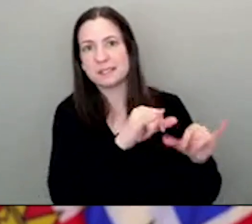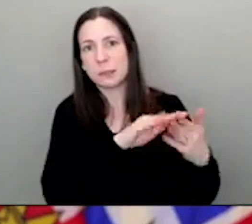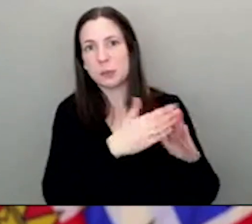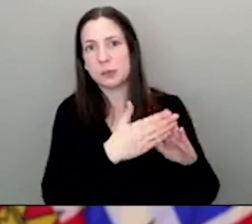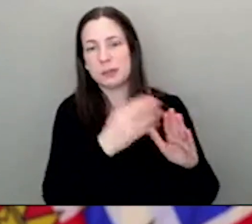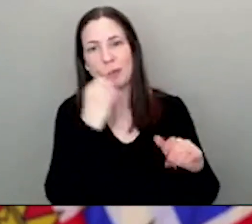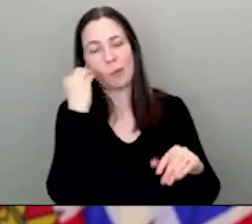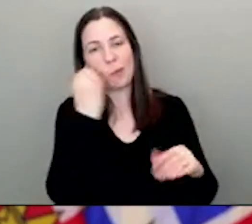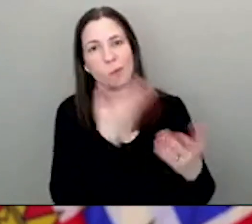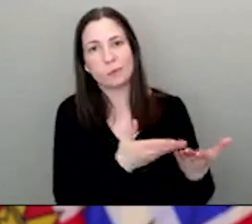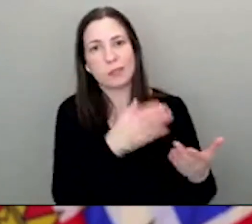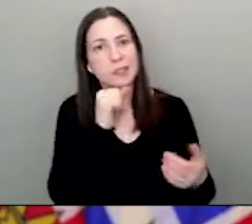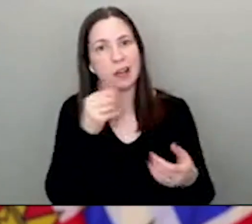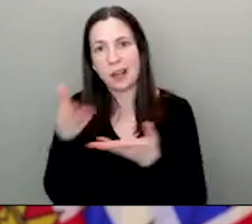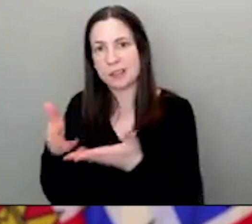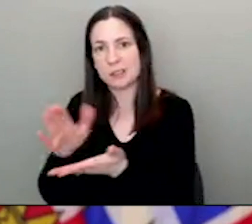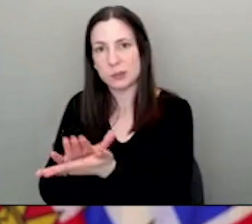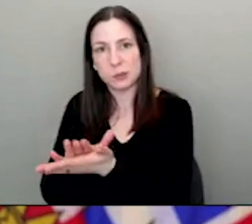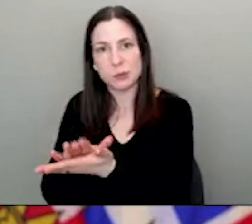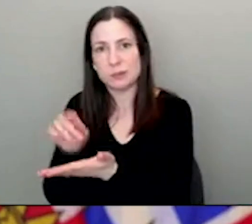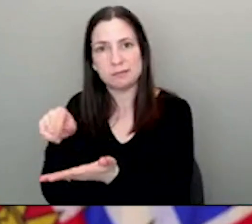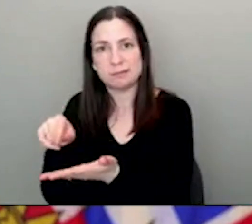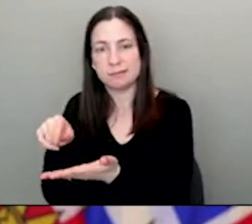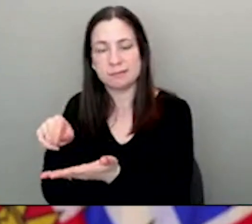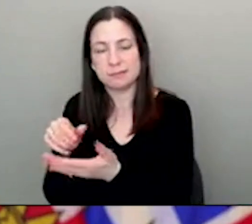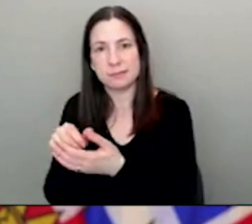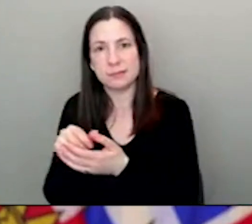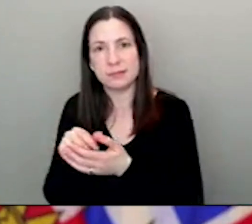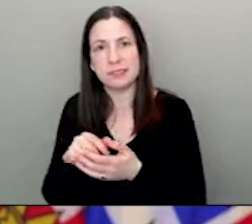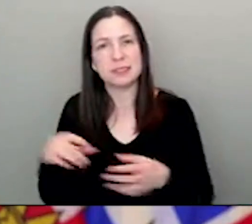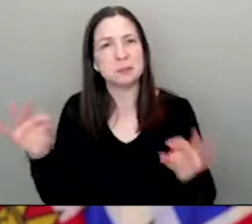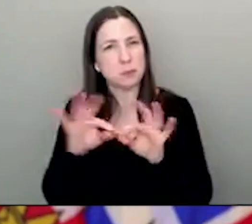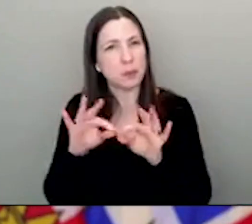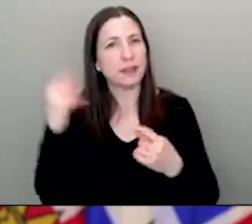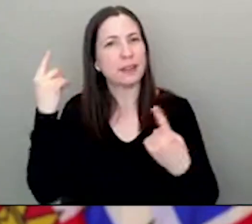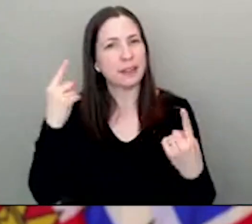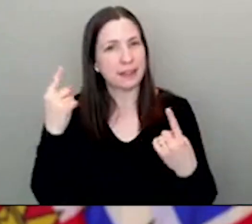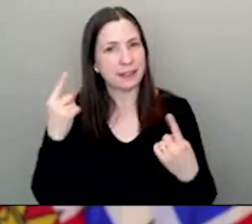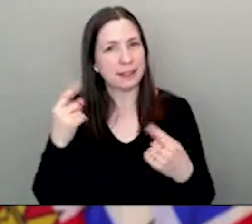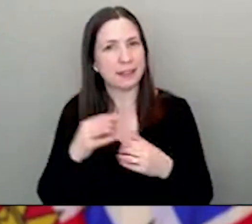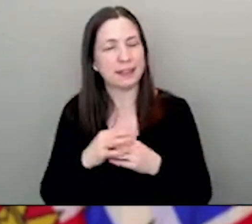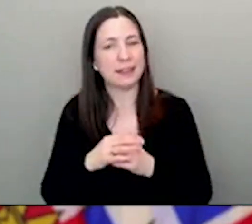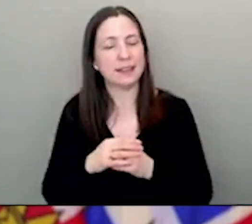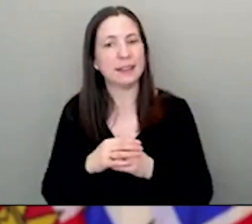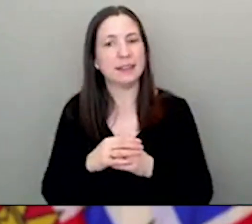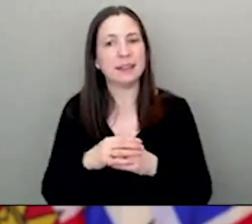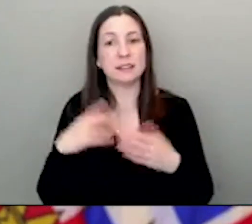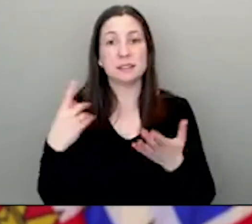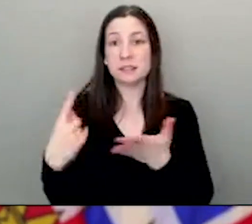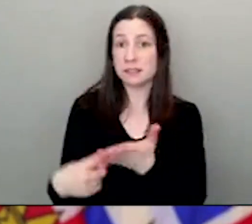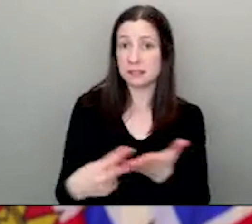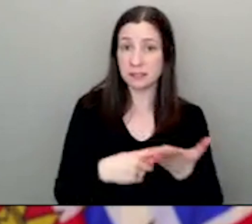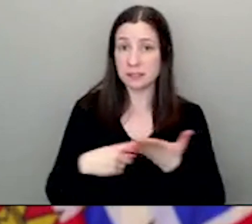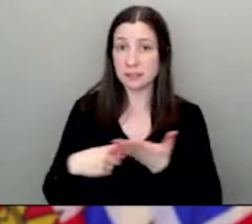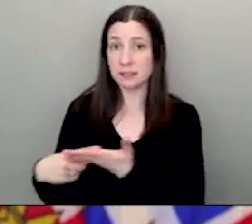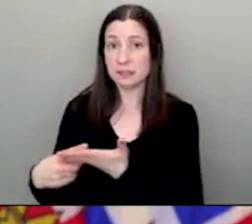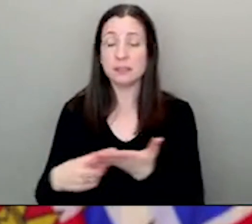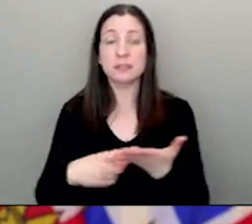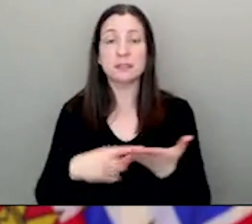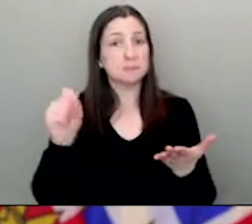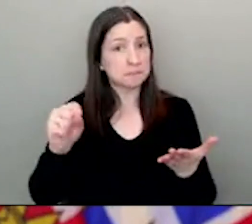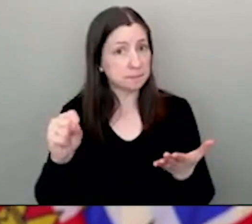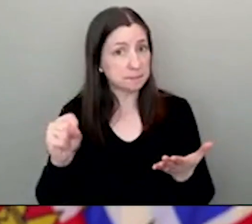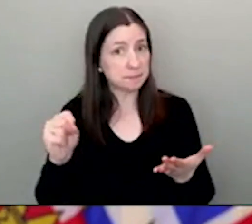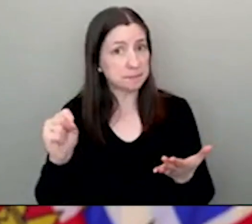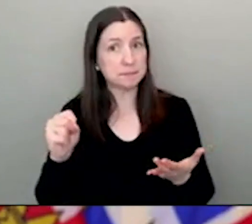So that is something we need to take into account as well. So all of these discussions are definitely going And